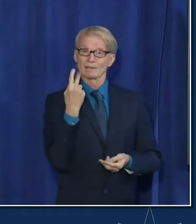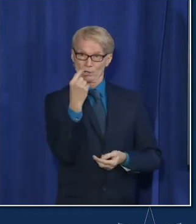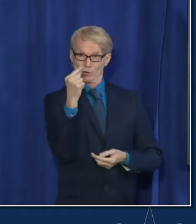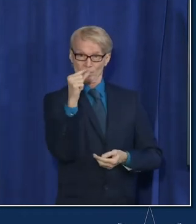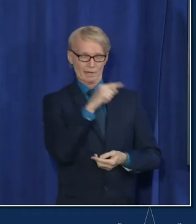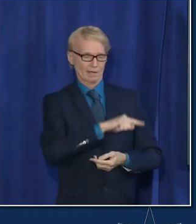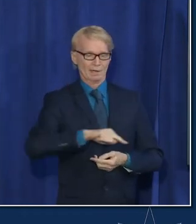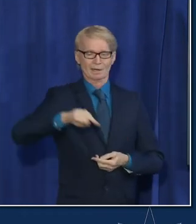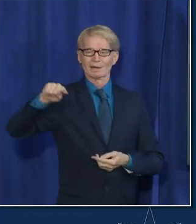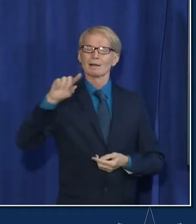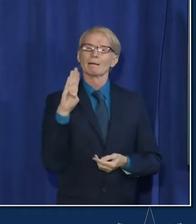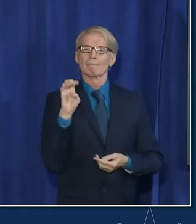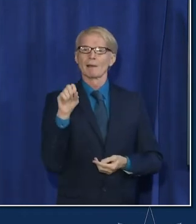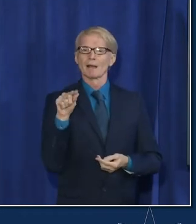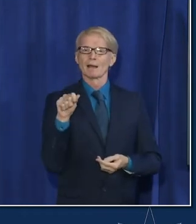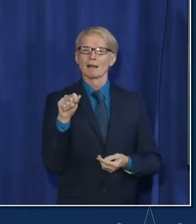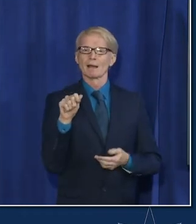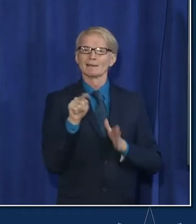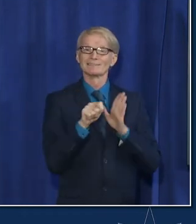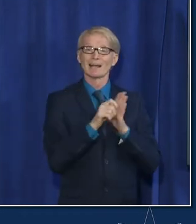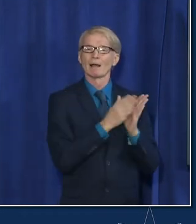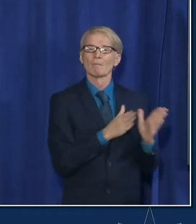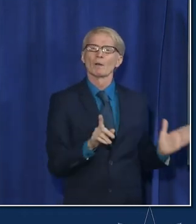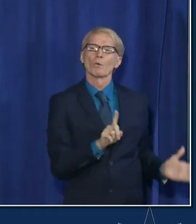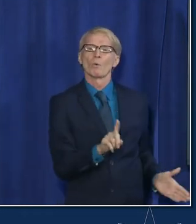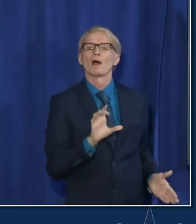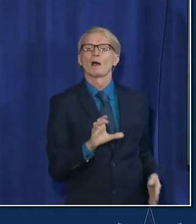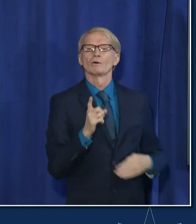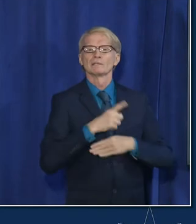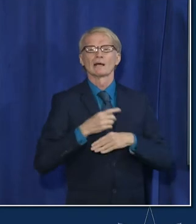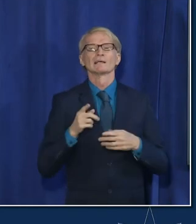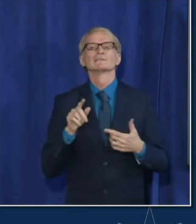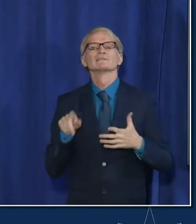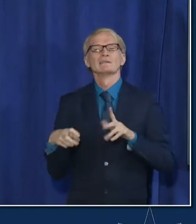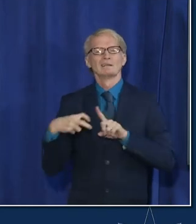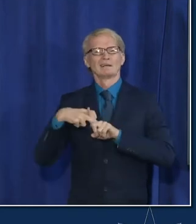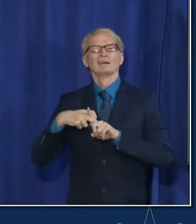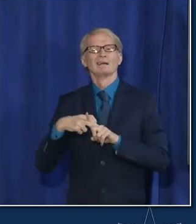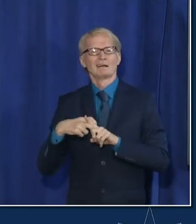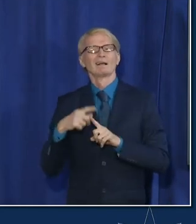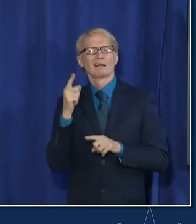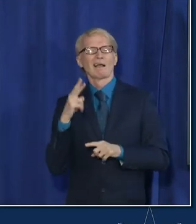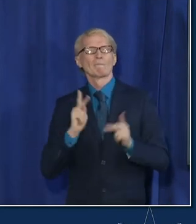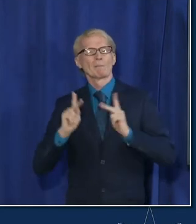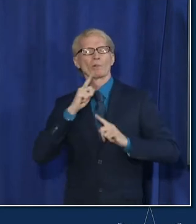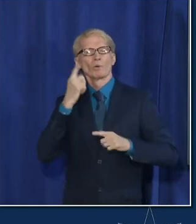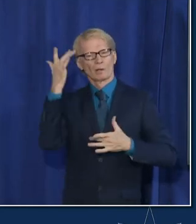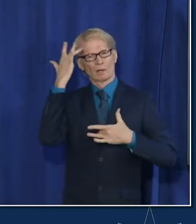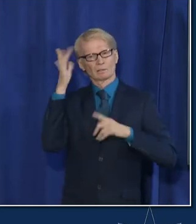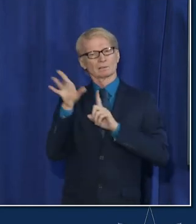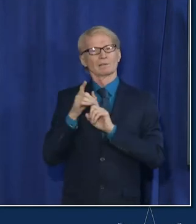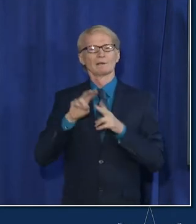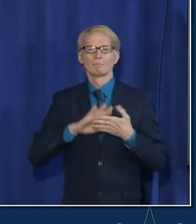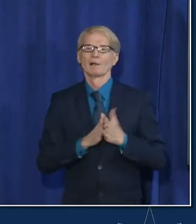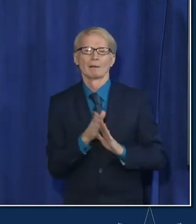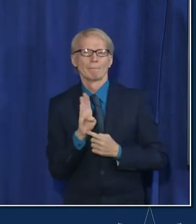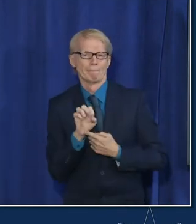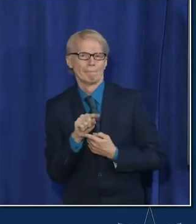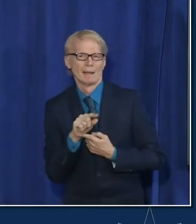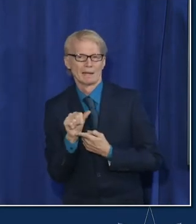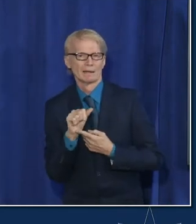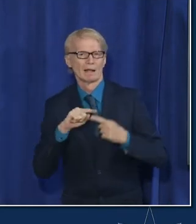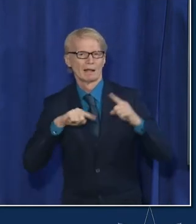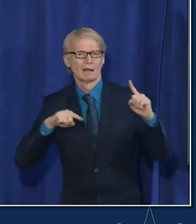is the beta variant it took about a hundred days to get to a point where half of the virus in south africa was the beta virus beta